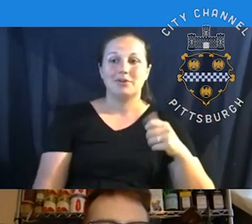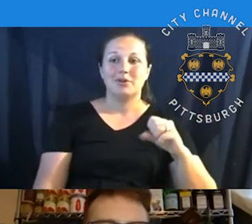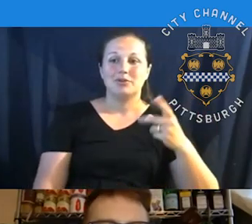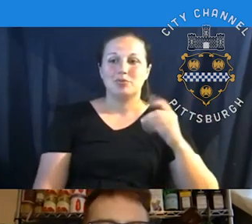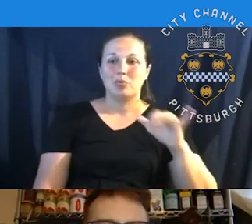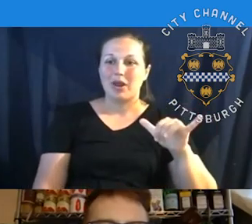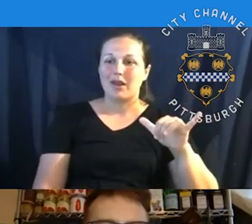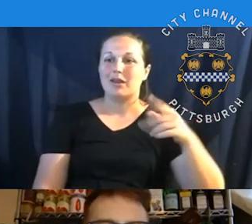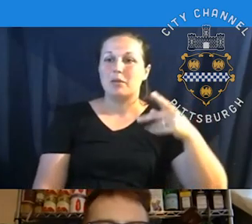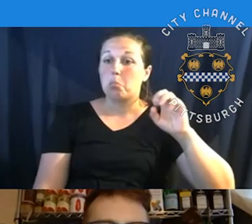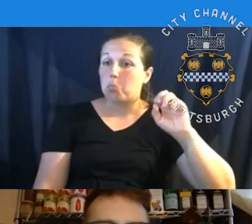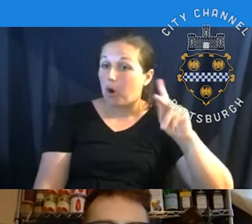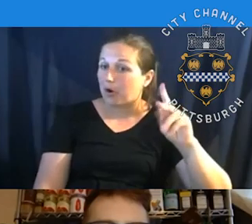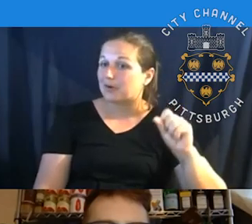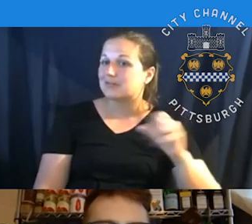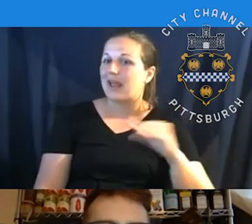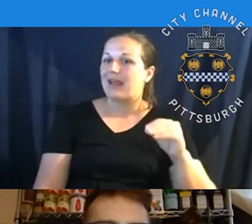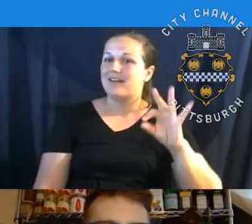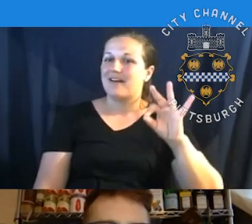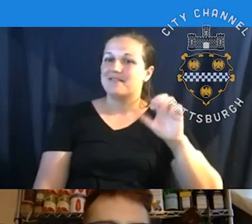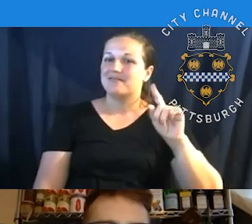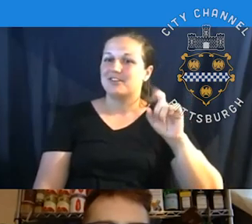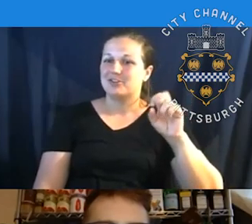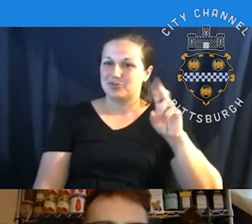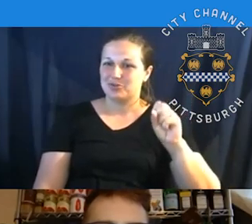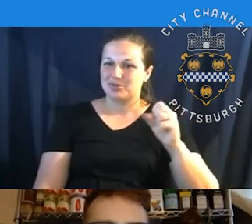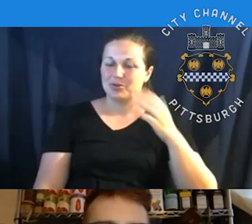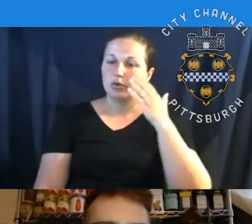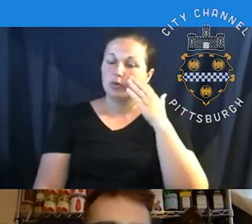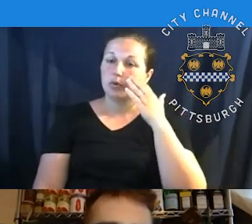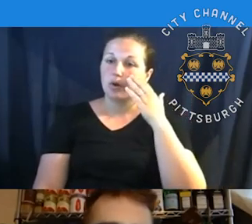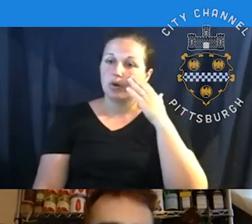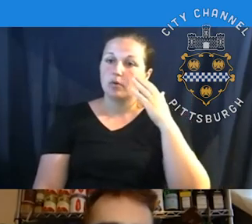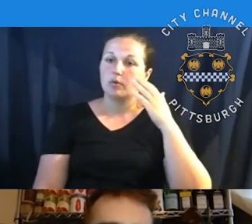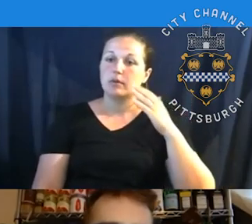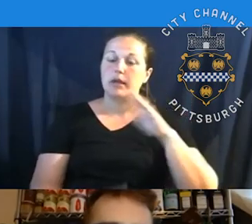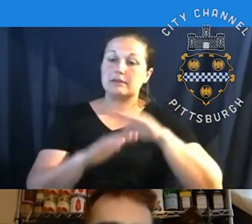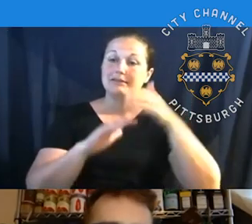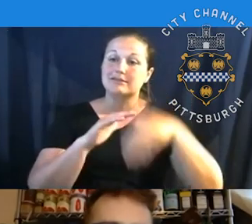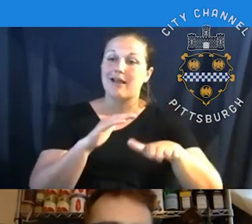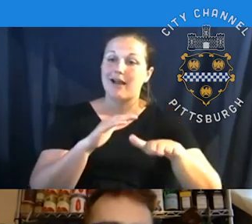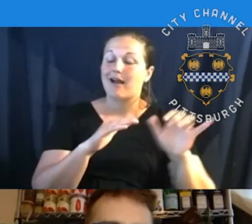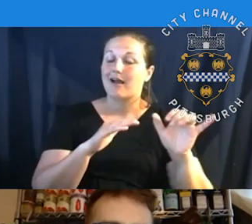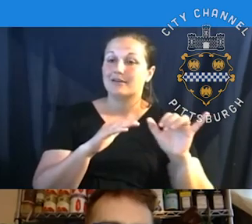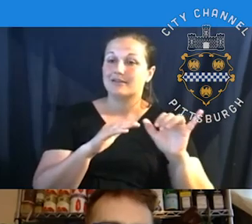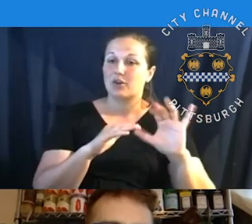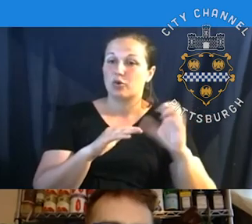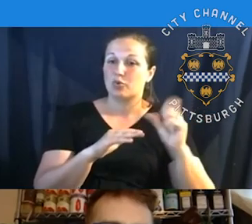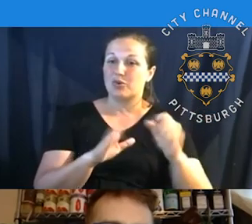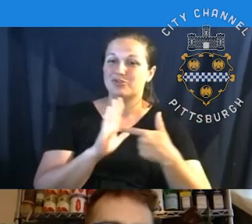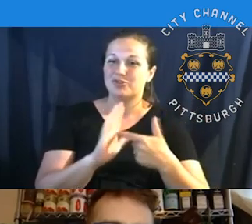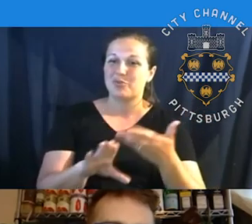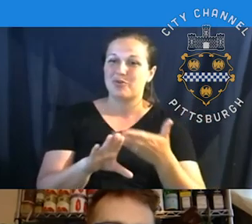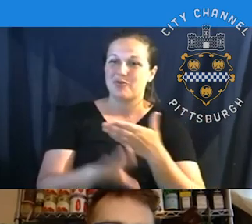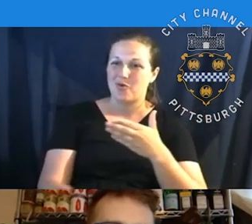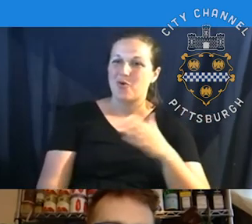them that I could point to the Paulson slide, um, Paulson spray park slide that, uh, Chris showed earlier, which showed that kind of colorful